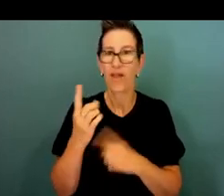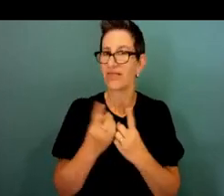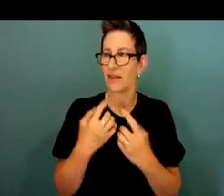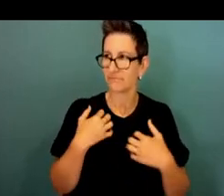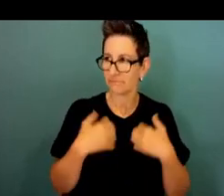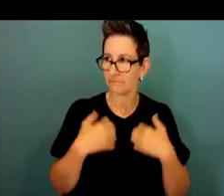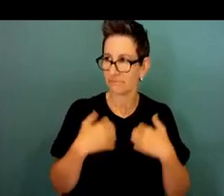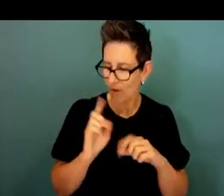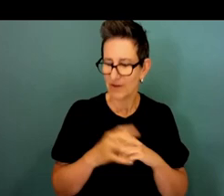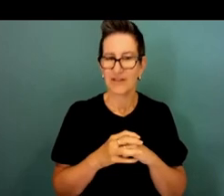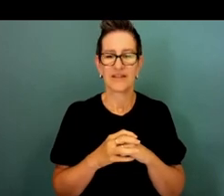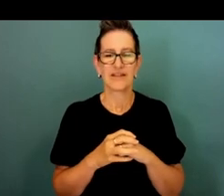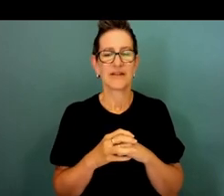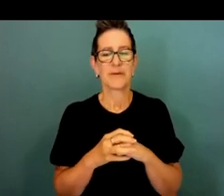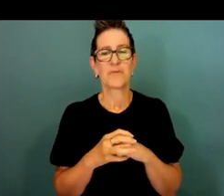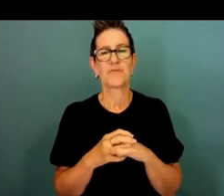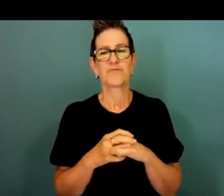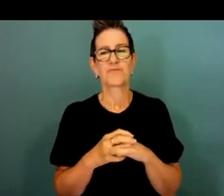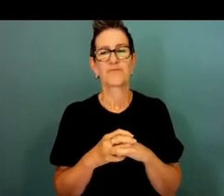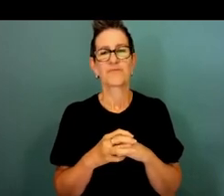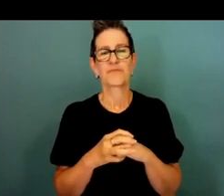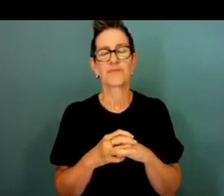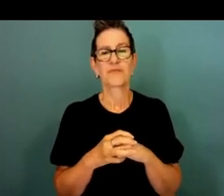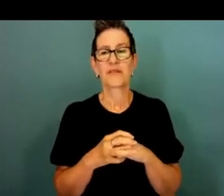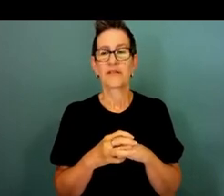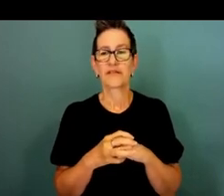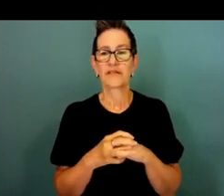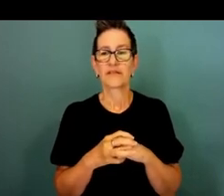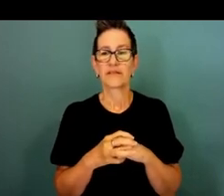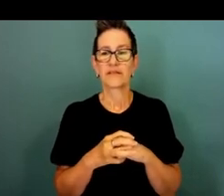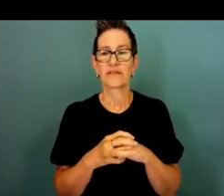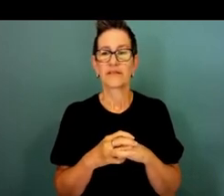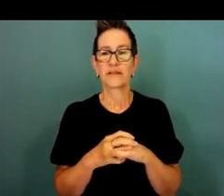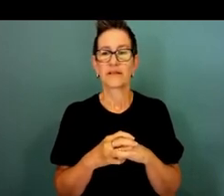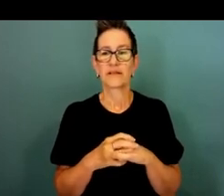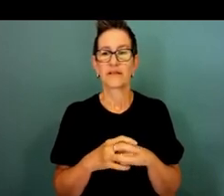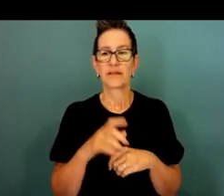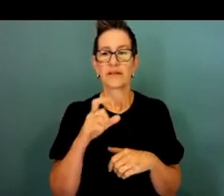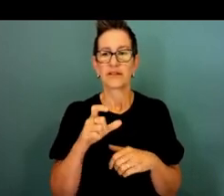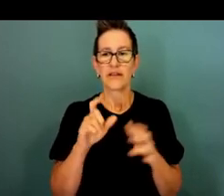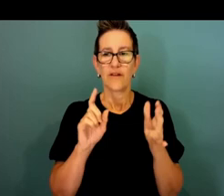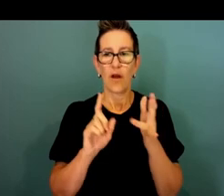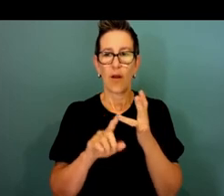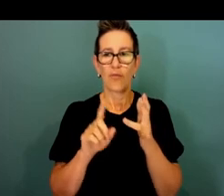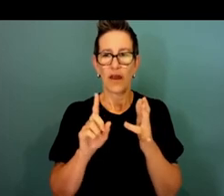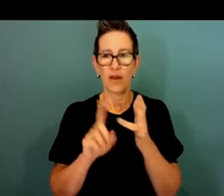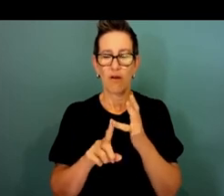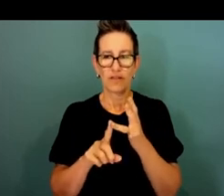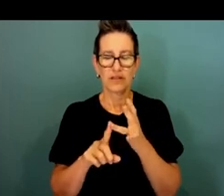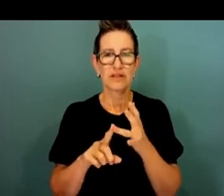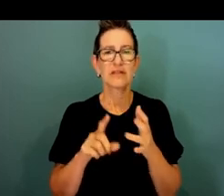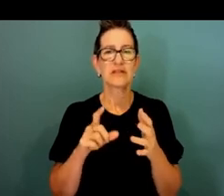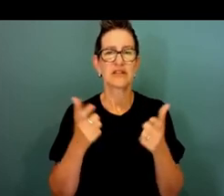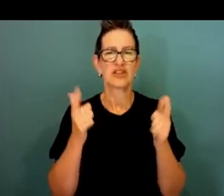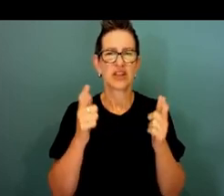really cool thing that we've been able to do. We've gone out through the COUs, so the Chief Operating Officers in the COU Committee. They come